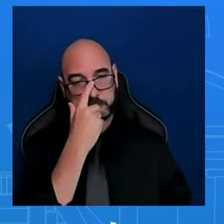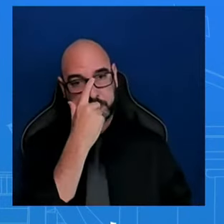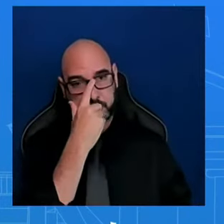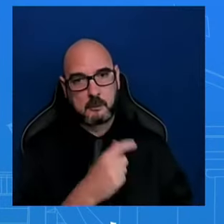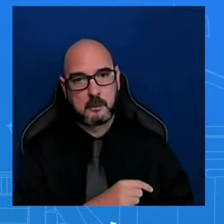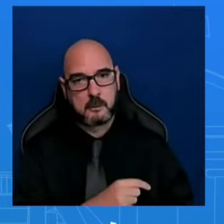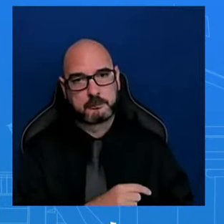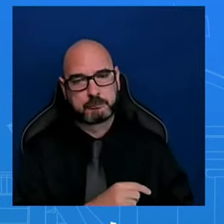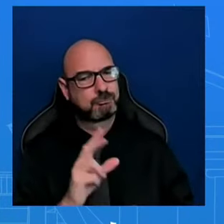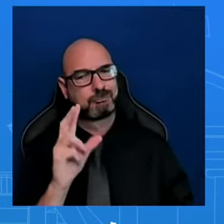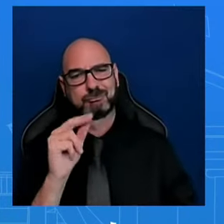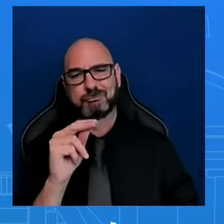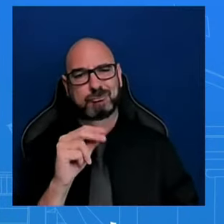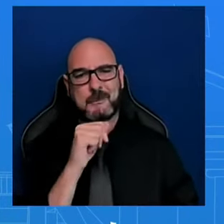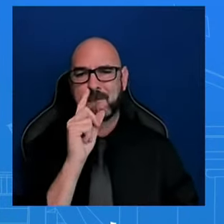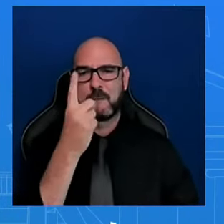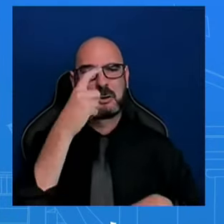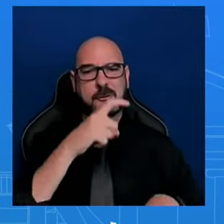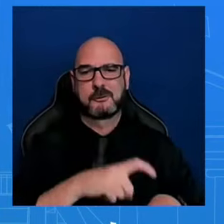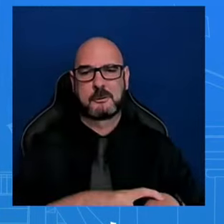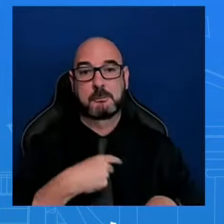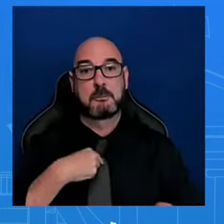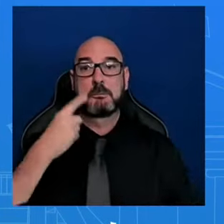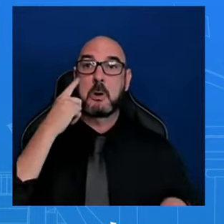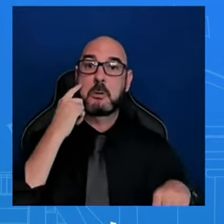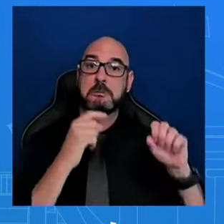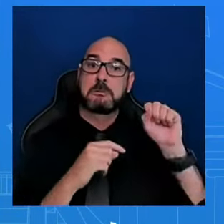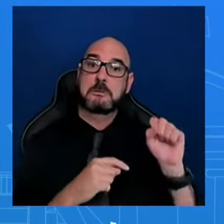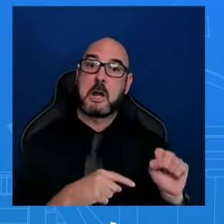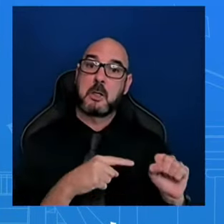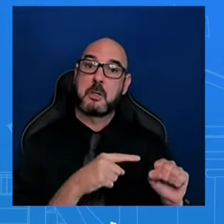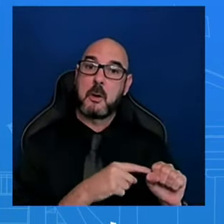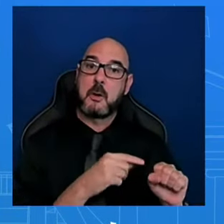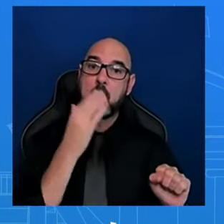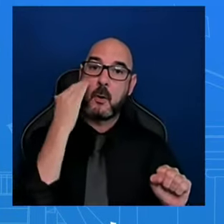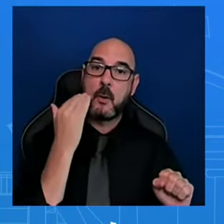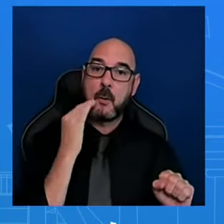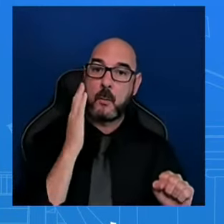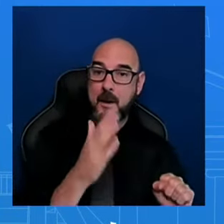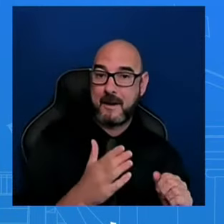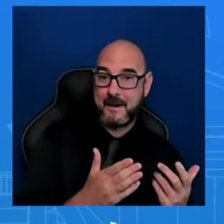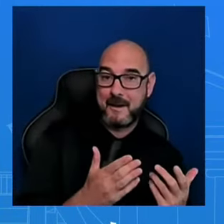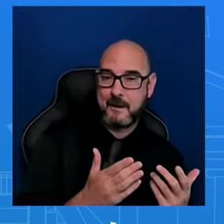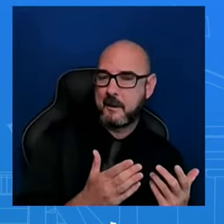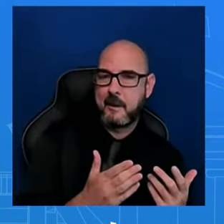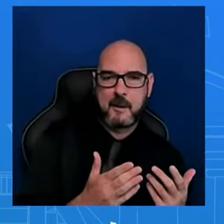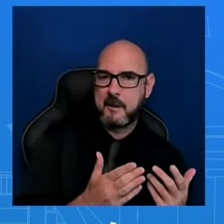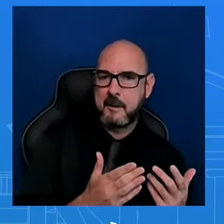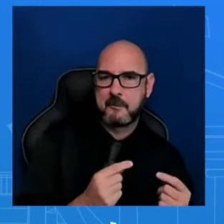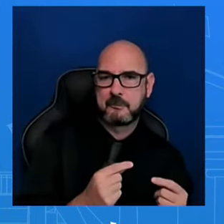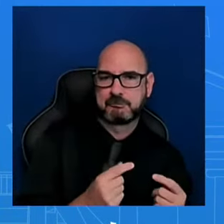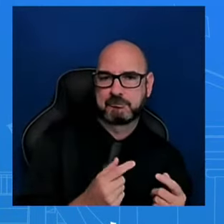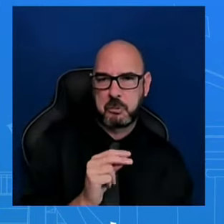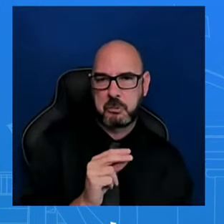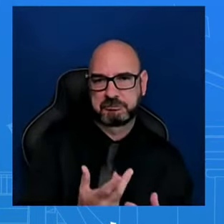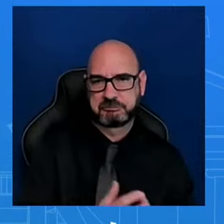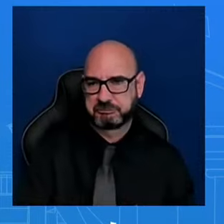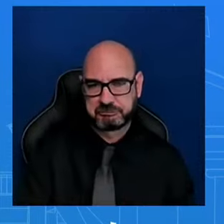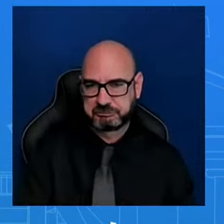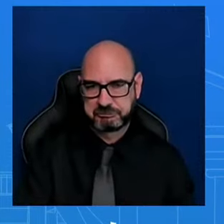Room. So I wouldn't read too much into it. I'm going to take one more. It's been a while. Okay. Go ahead. Go ahead.